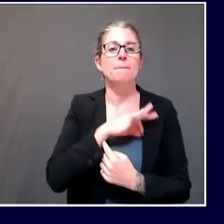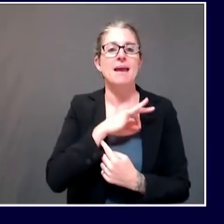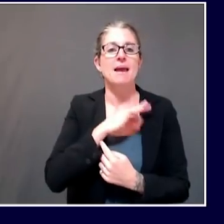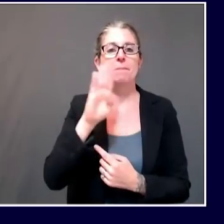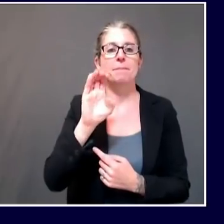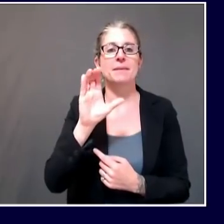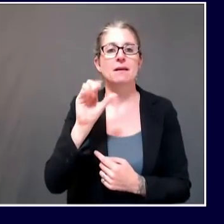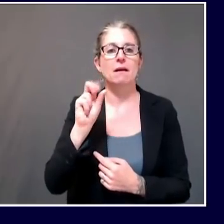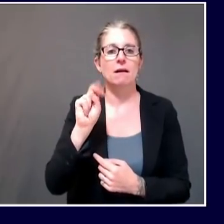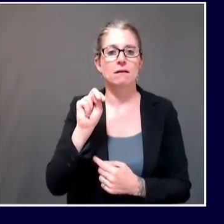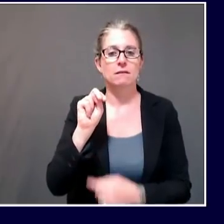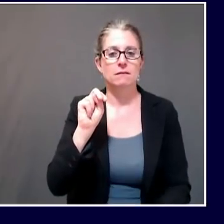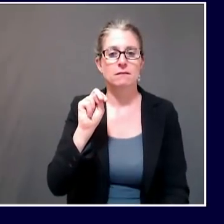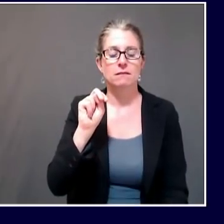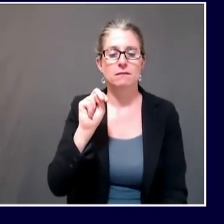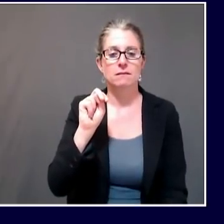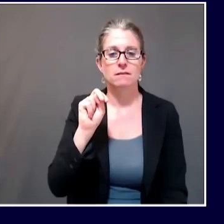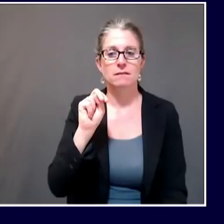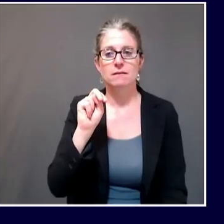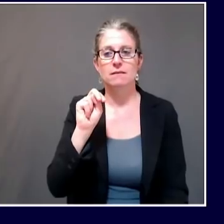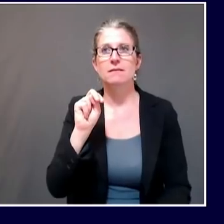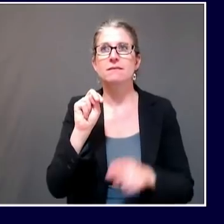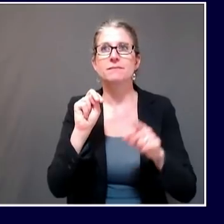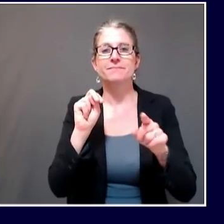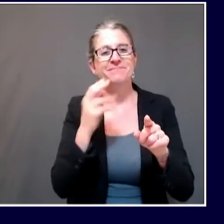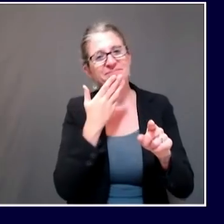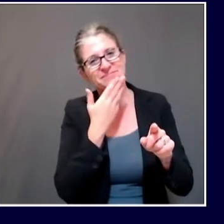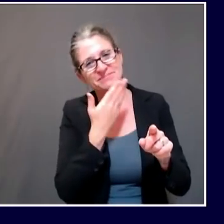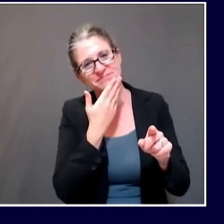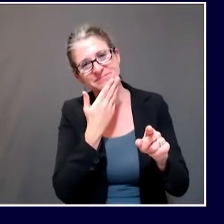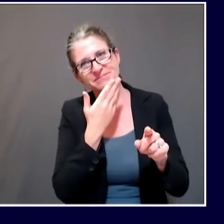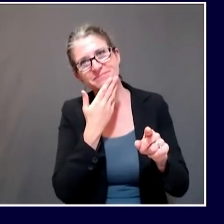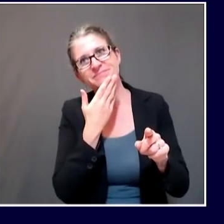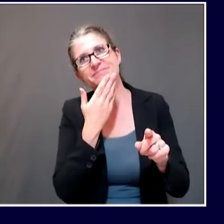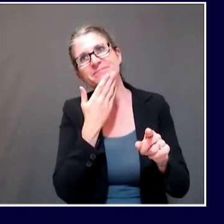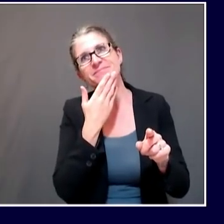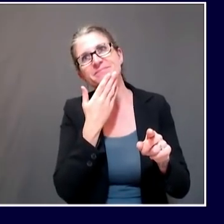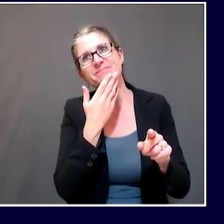I just wanted to follow up a little bit on, on the York County jail line of questioning.